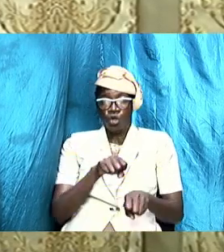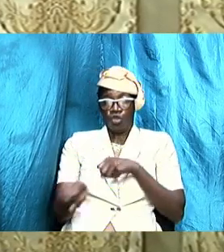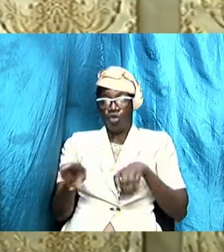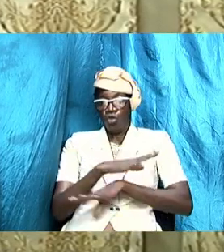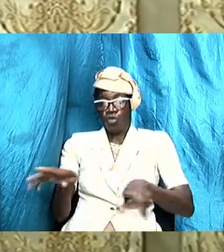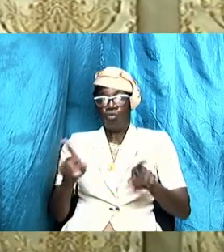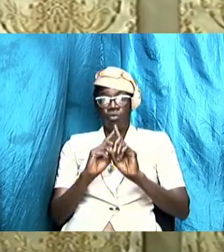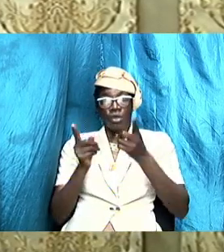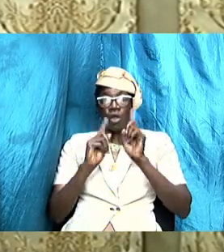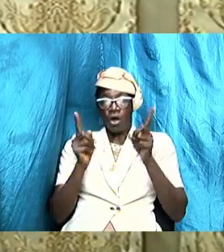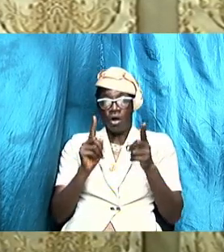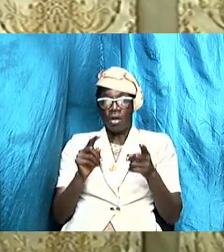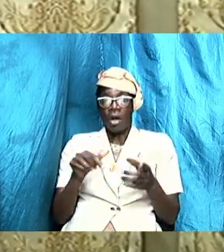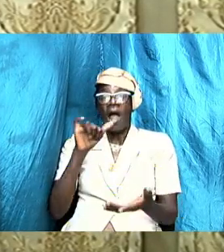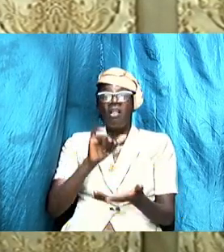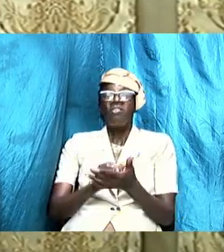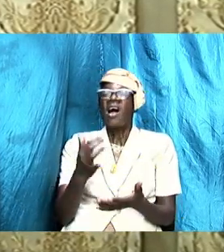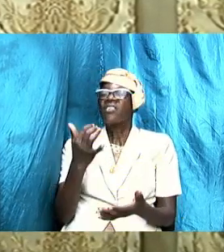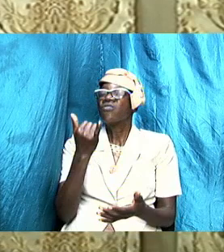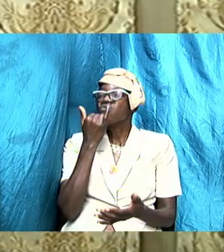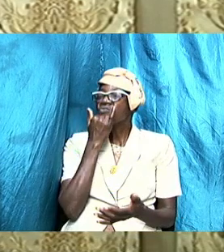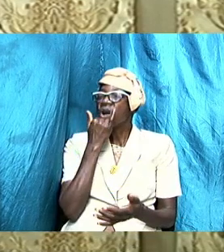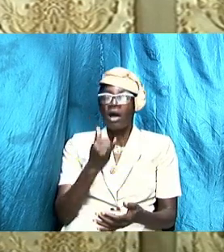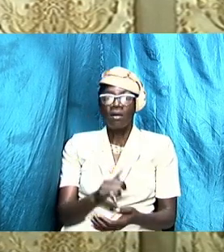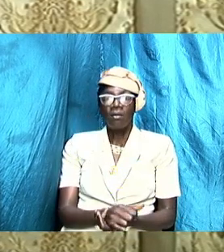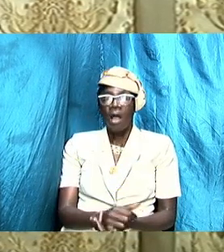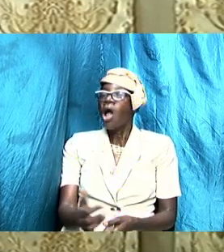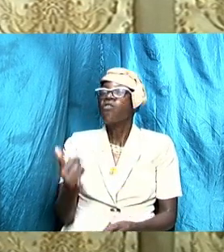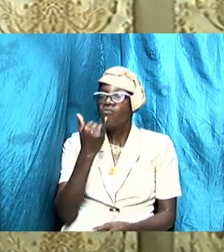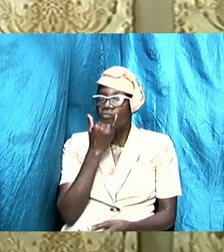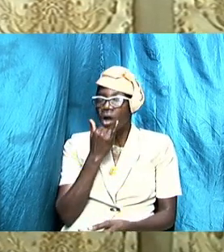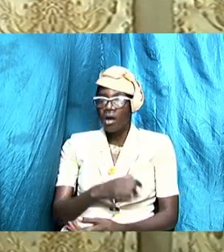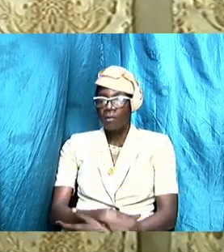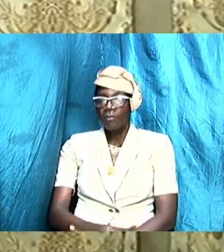absolutely wrong emphatically wrong